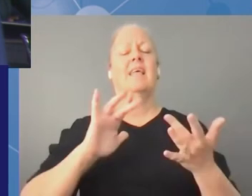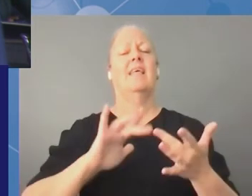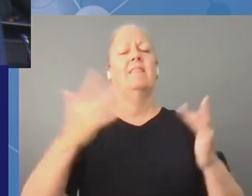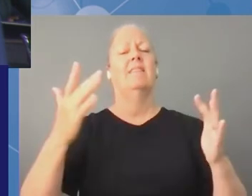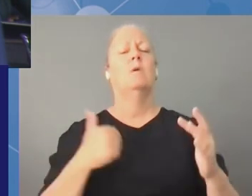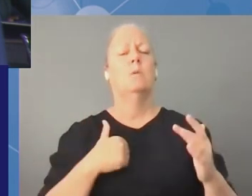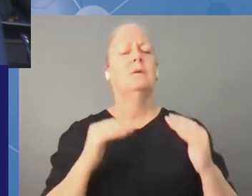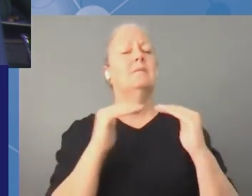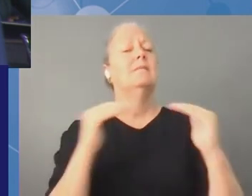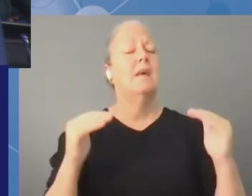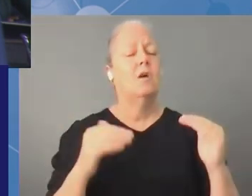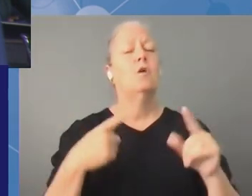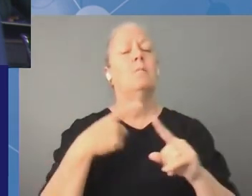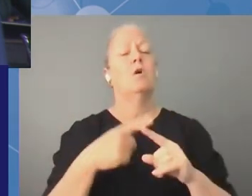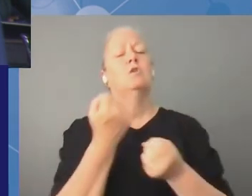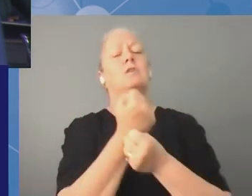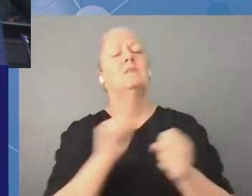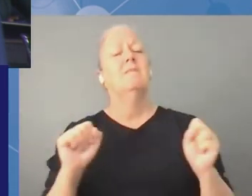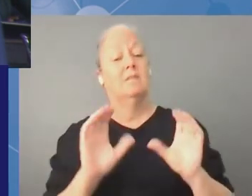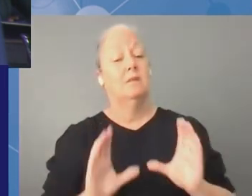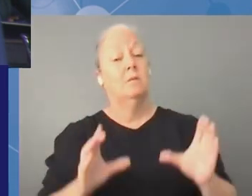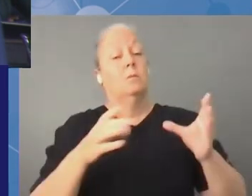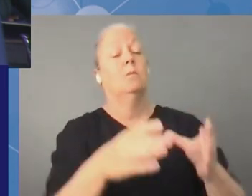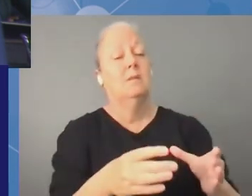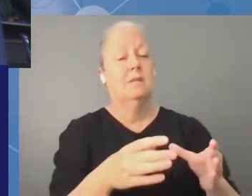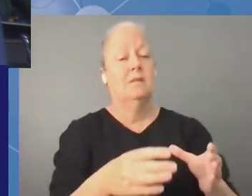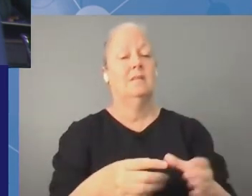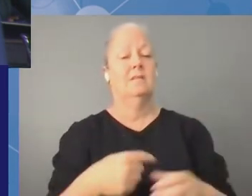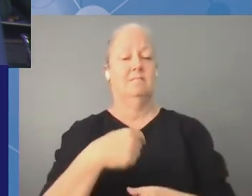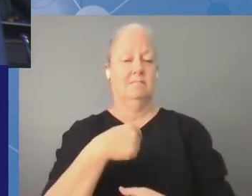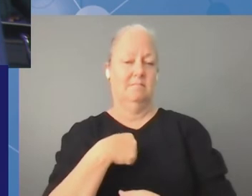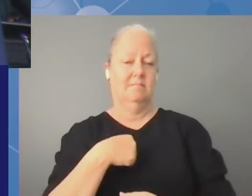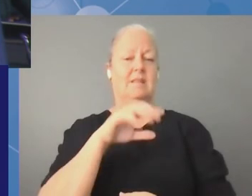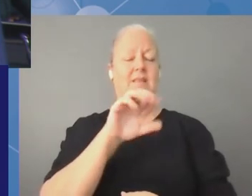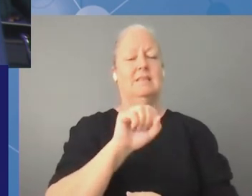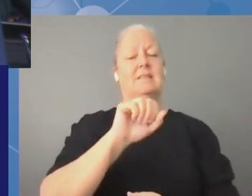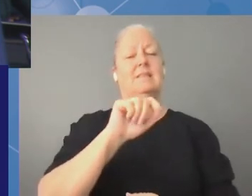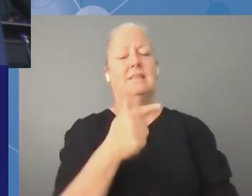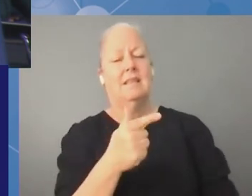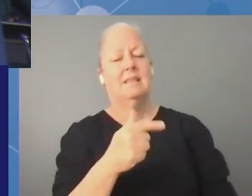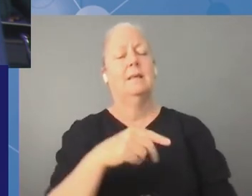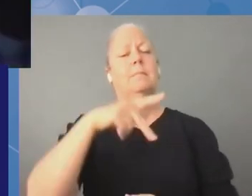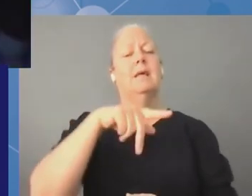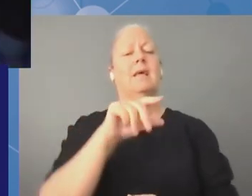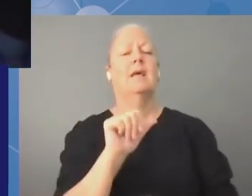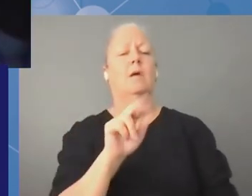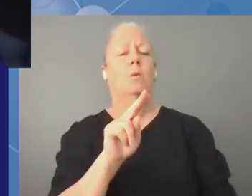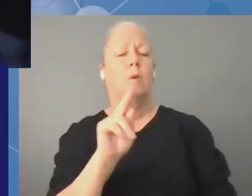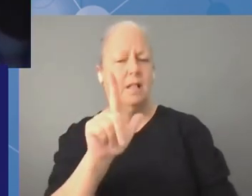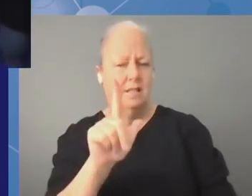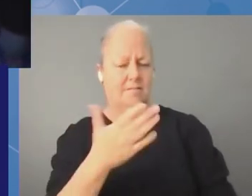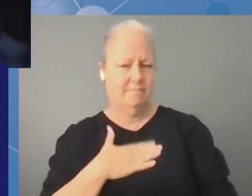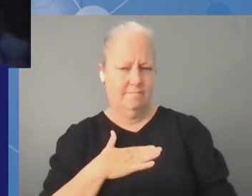safety coalition and hereby i announce our new name um that what i wanted to talk about is first